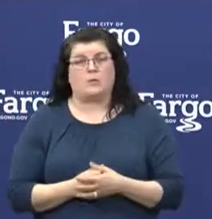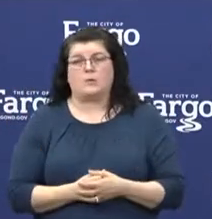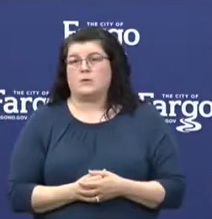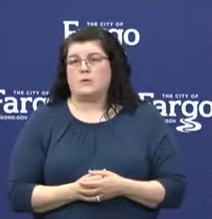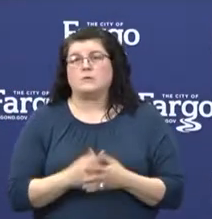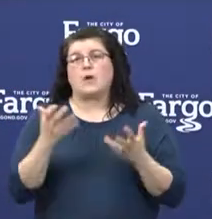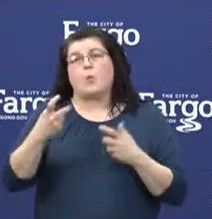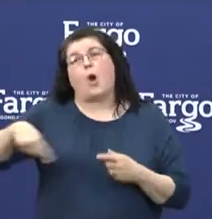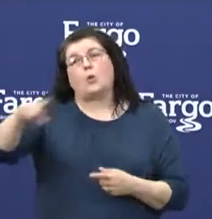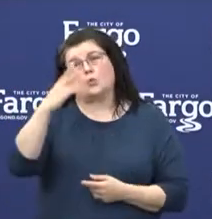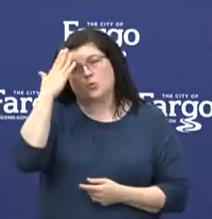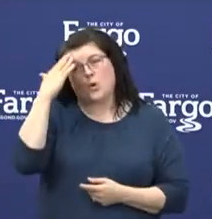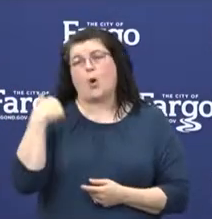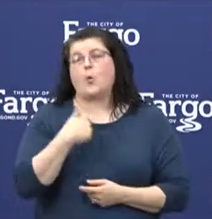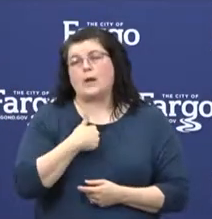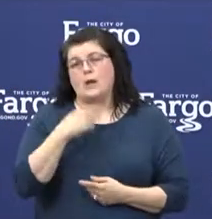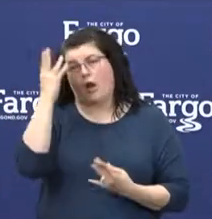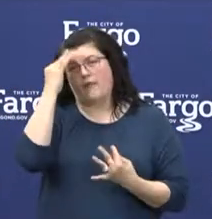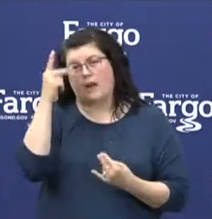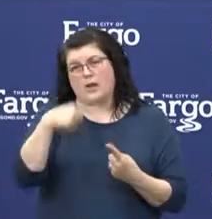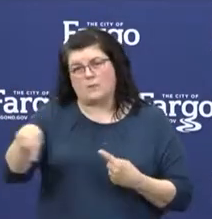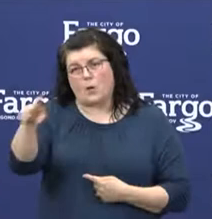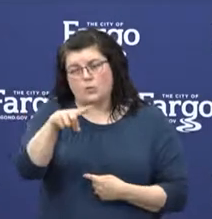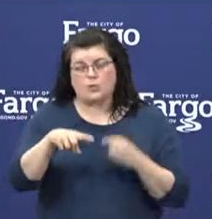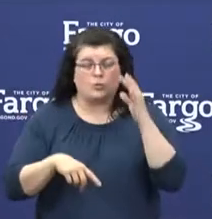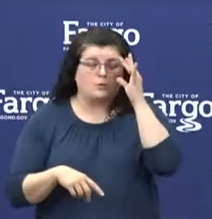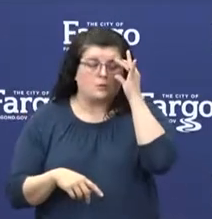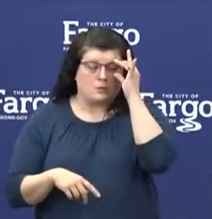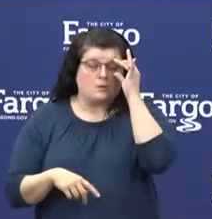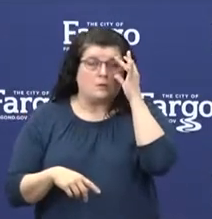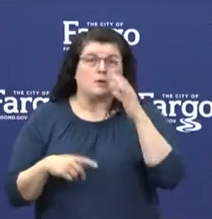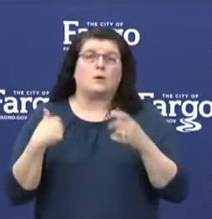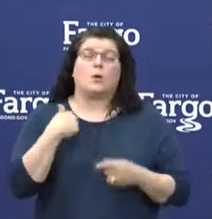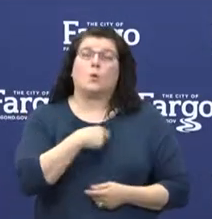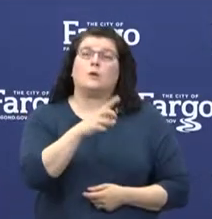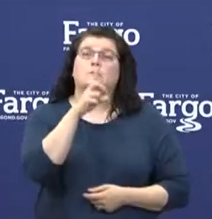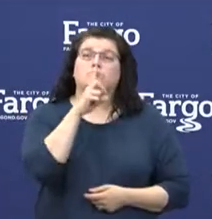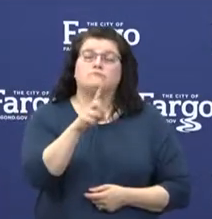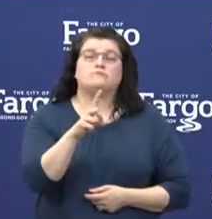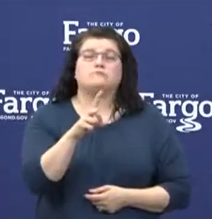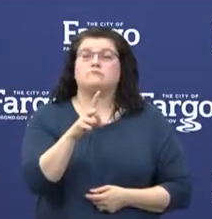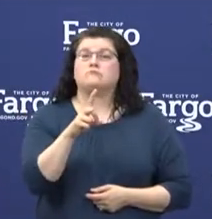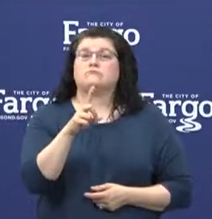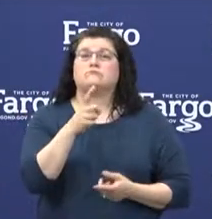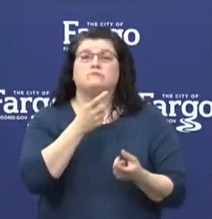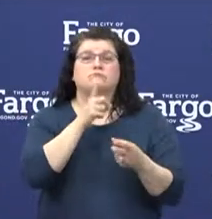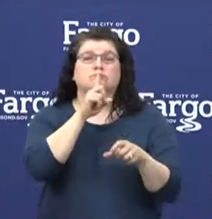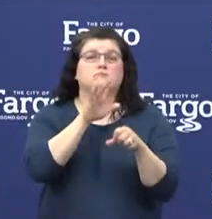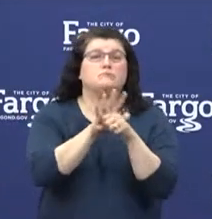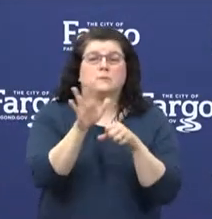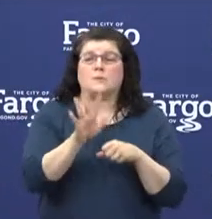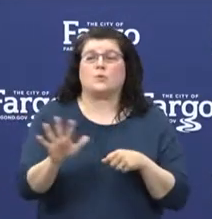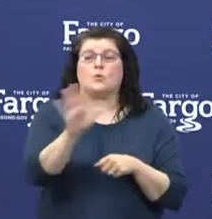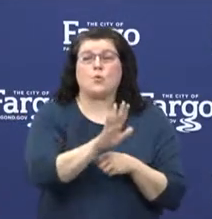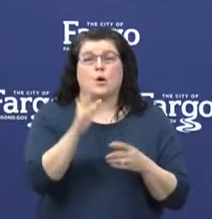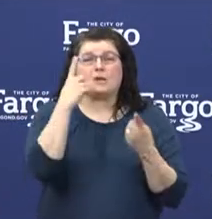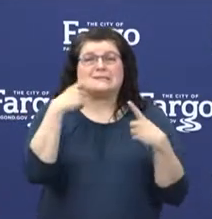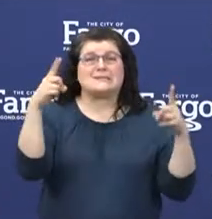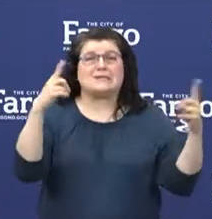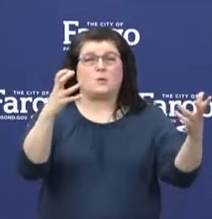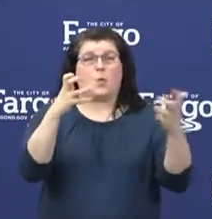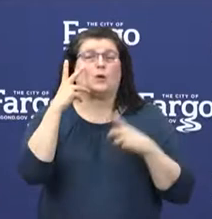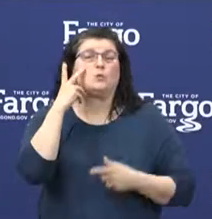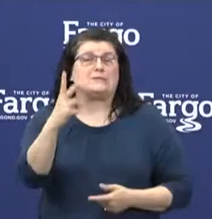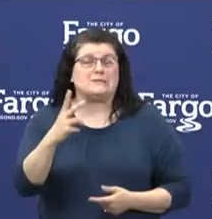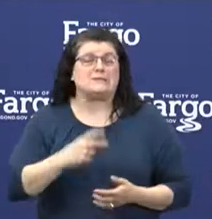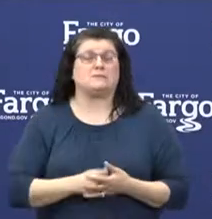you know, I want you to know that we're all thinking of you. We are very much dedicated to your success here in the city.